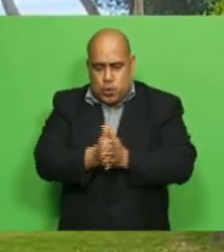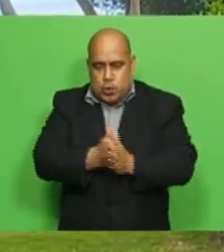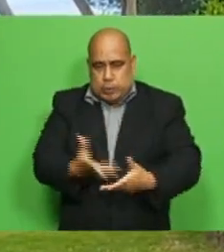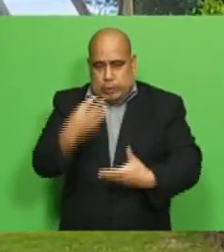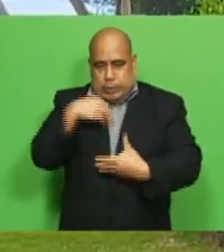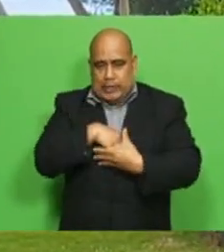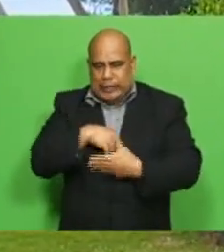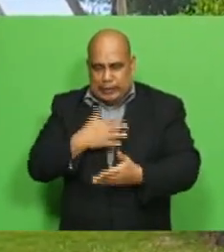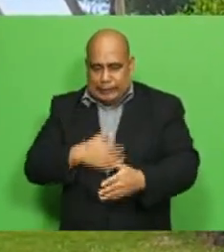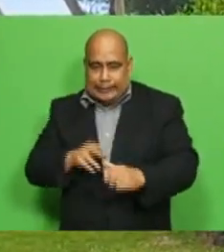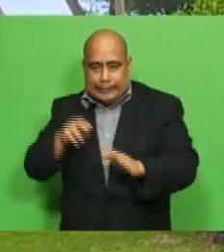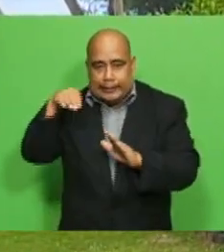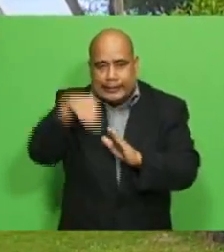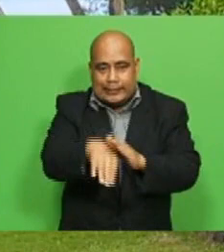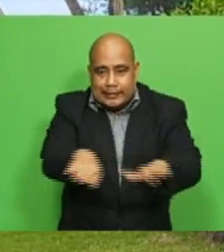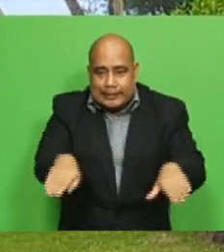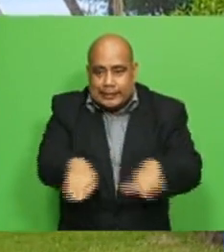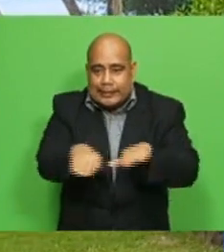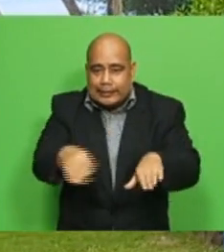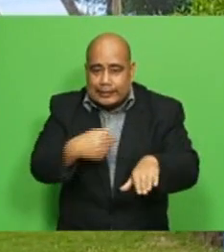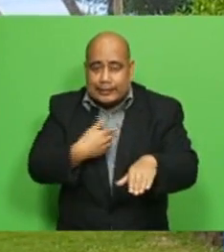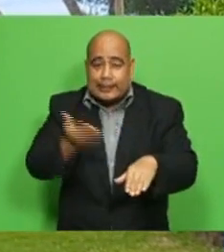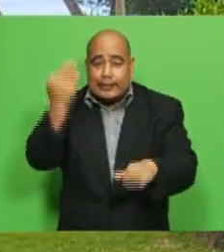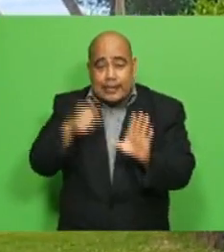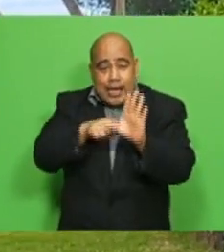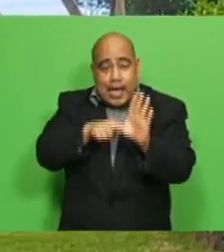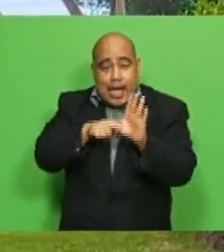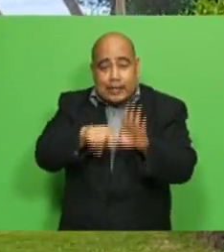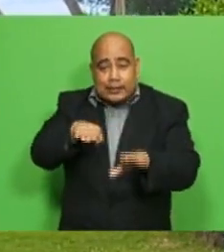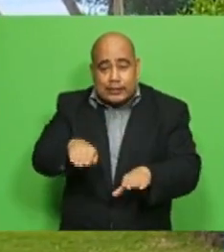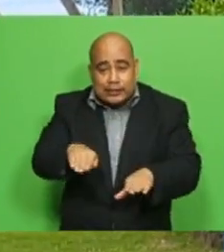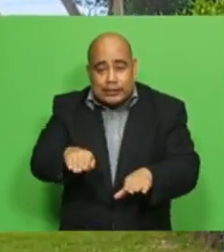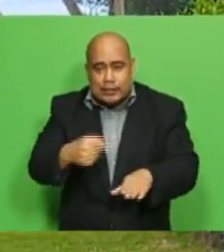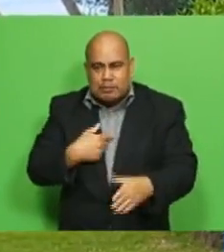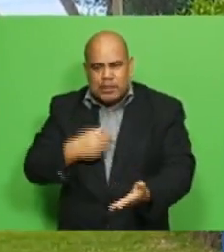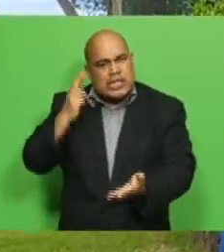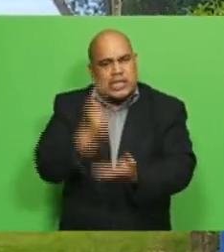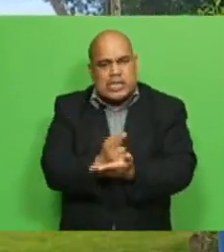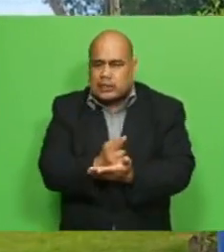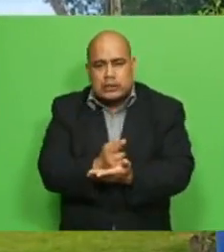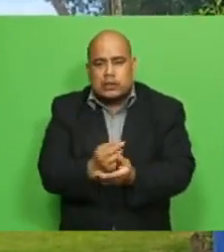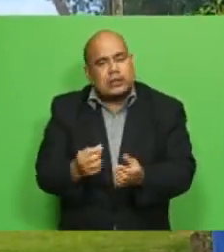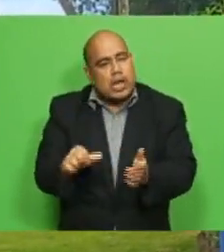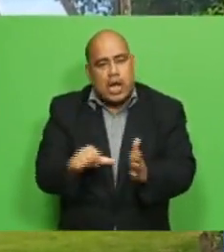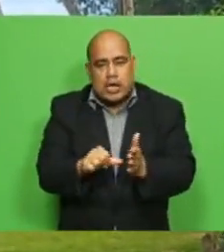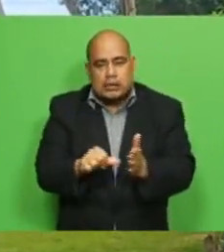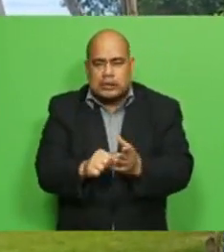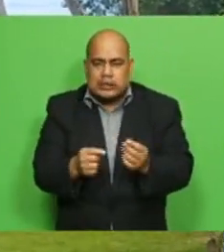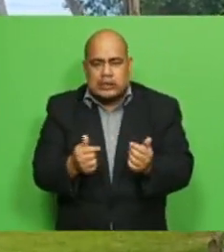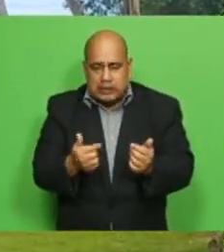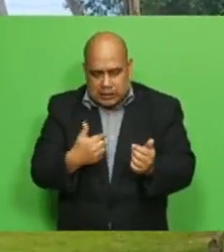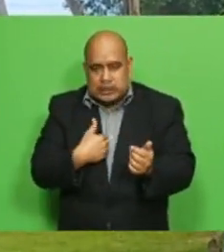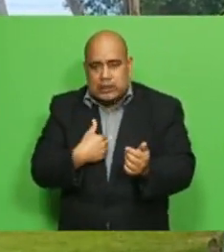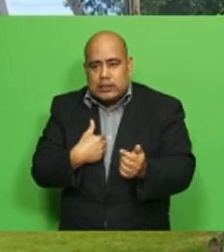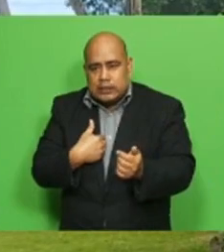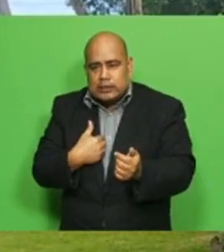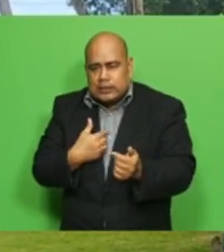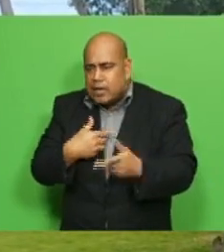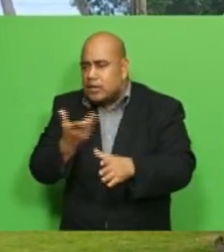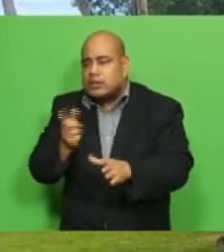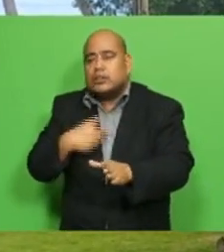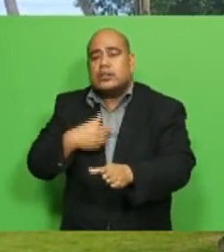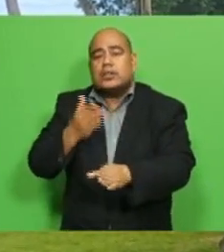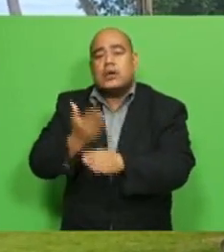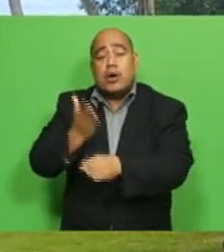was really young it wasn't really easy for us working as a captain wasn't bringing enough